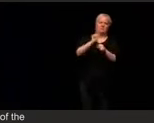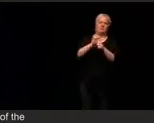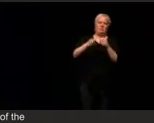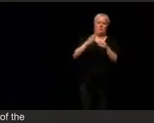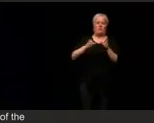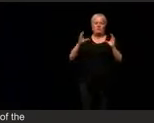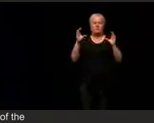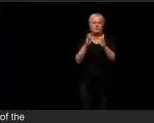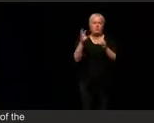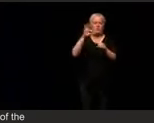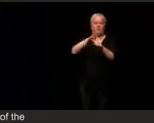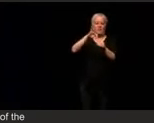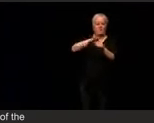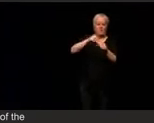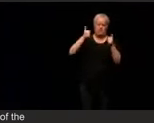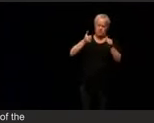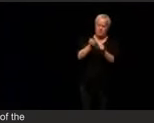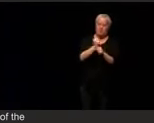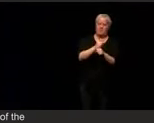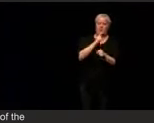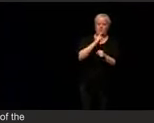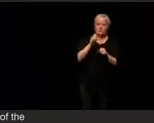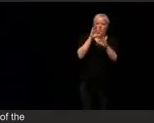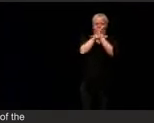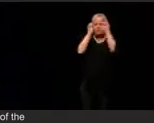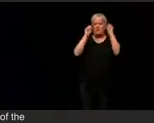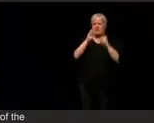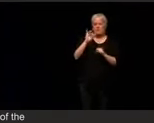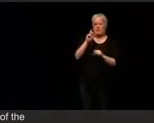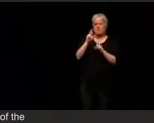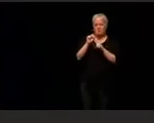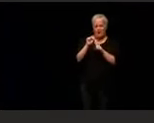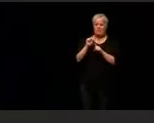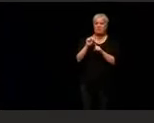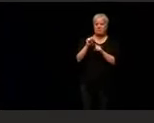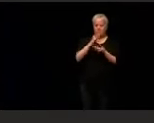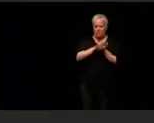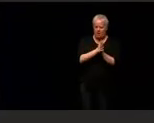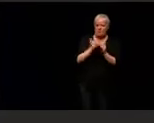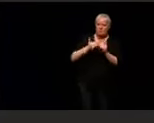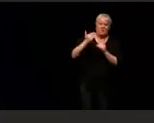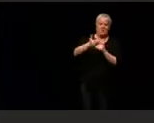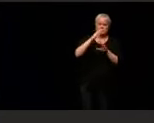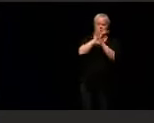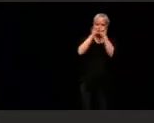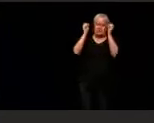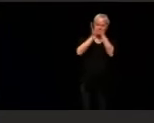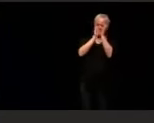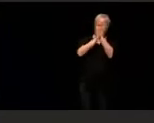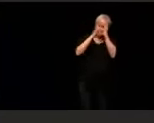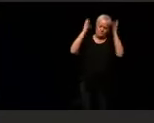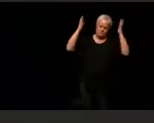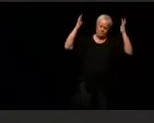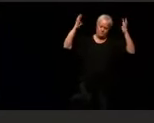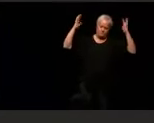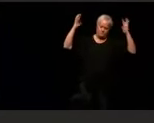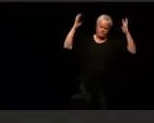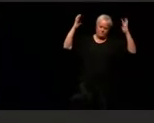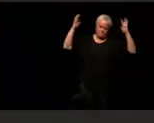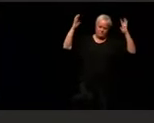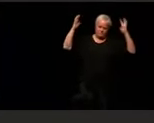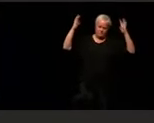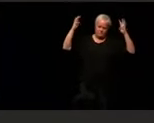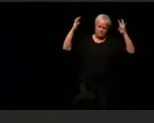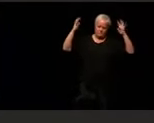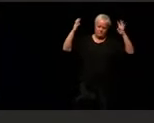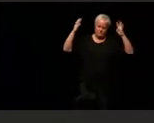and we made sure that Joe Biden and Kamala Harris would become the President and the Vice President of the United States of America.